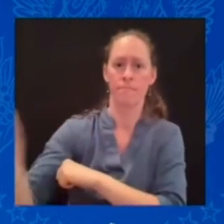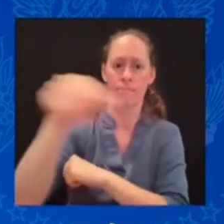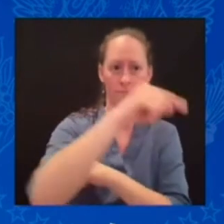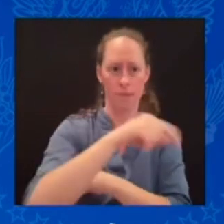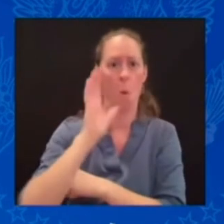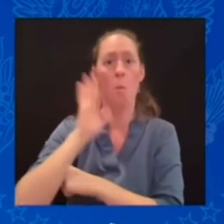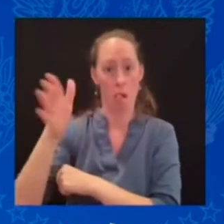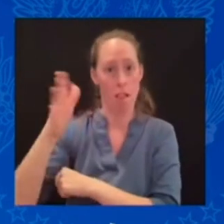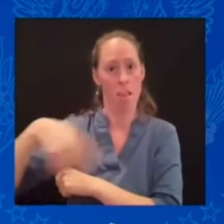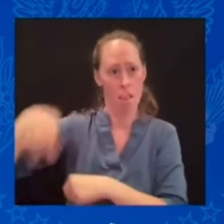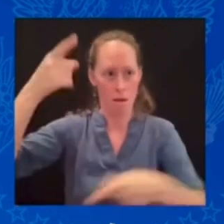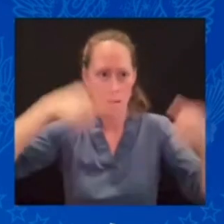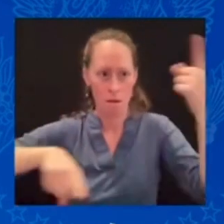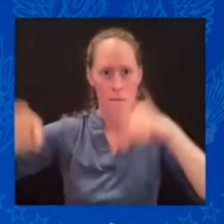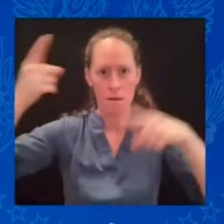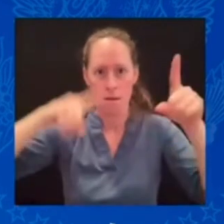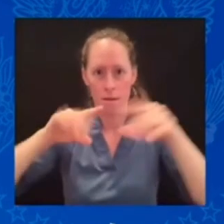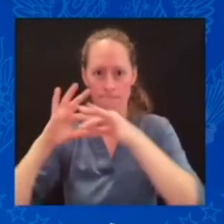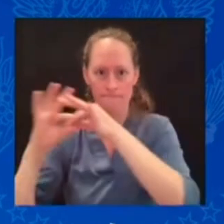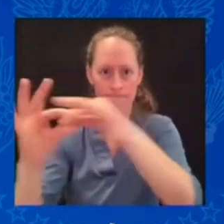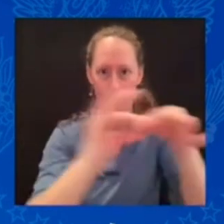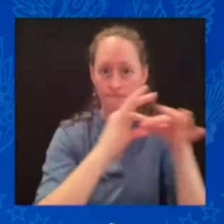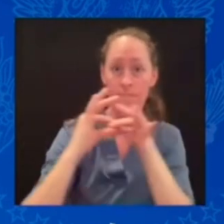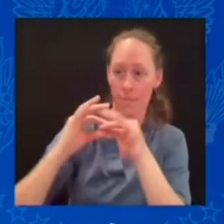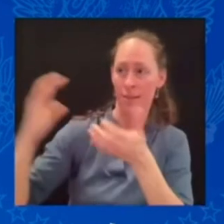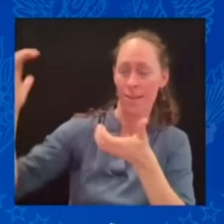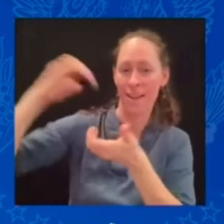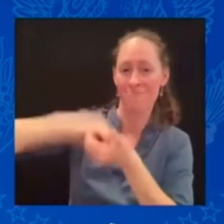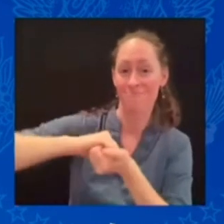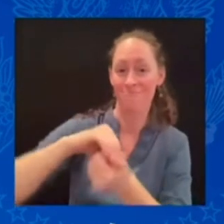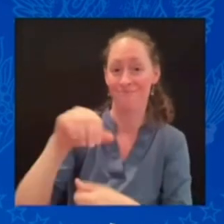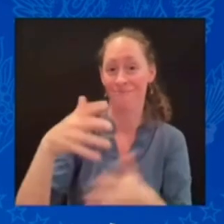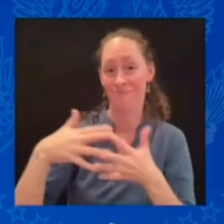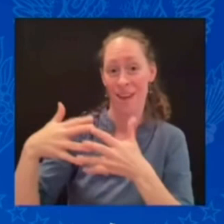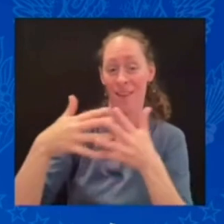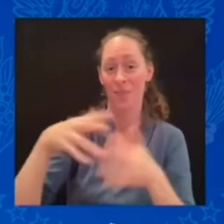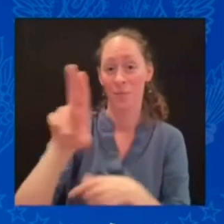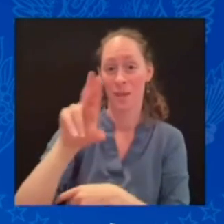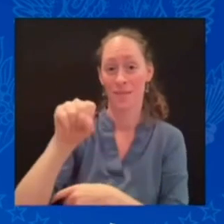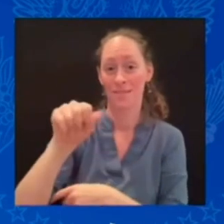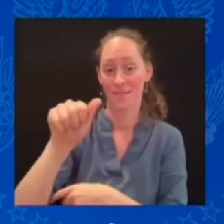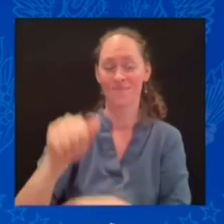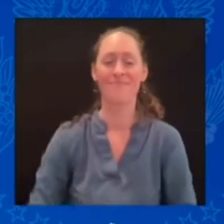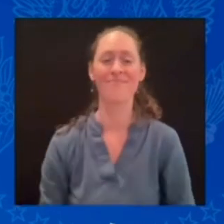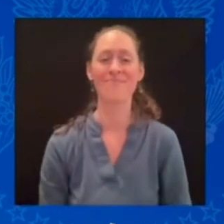Technology is one of the key birds for the future.